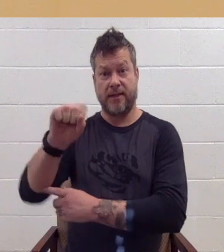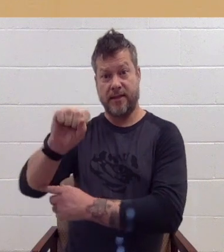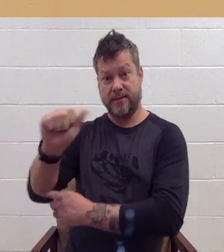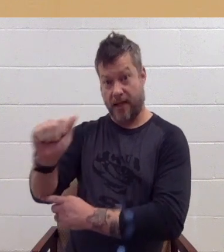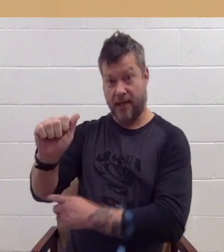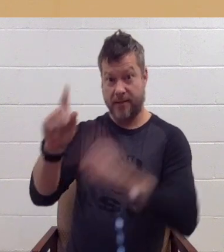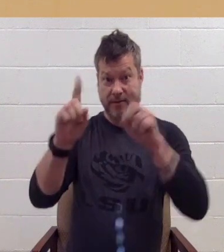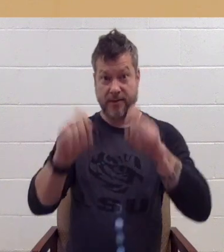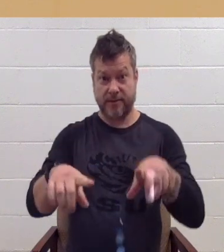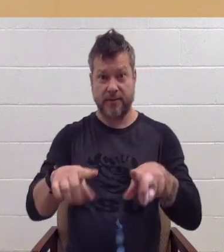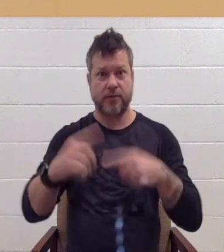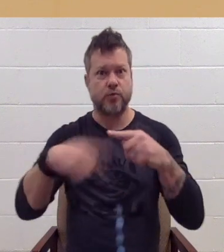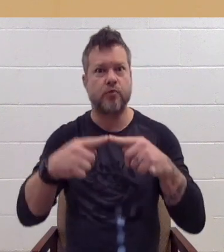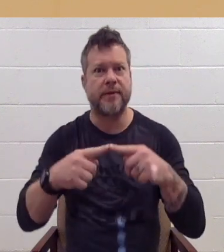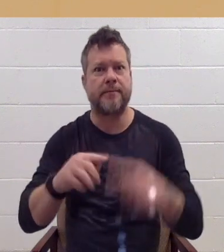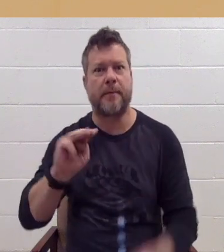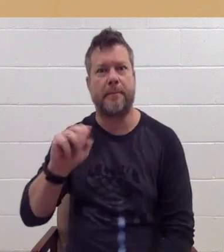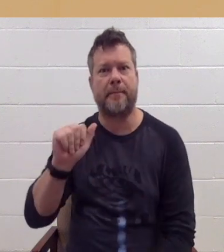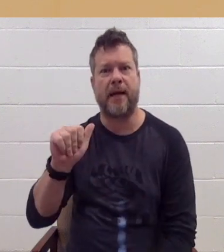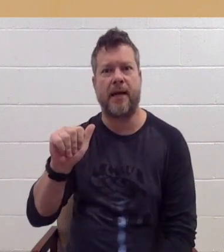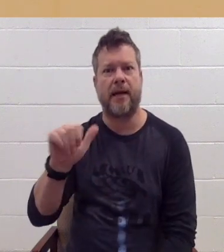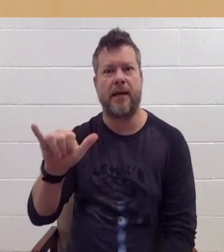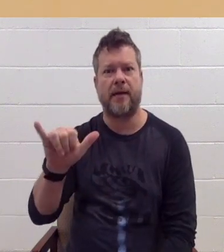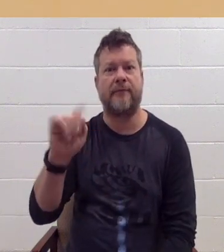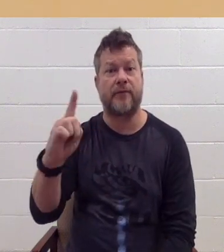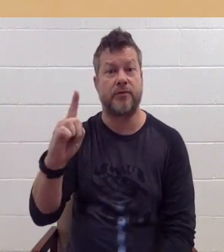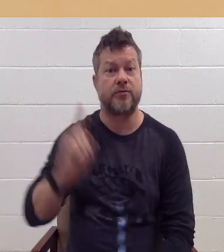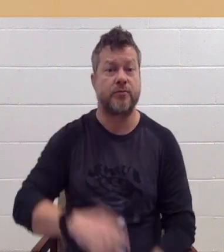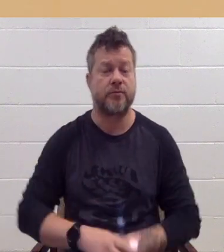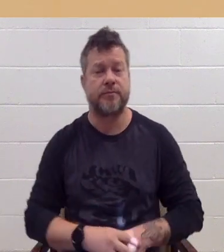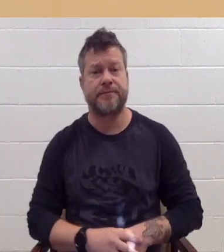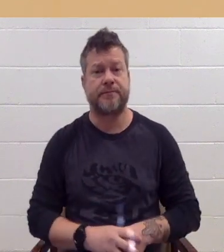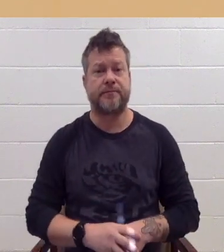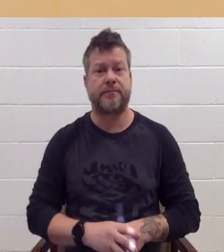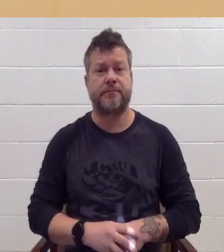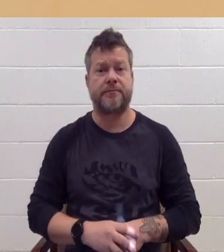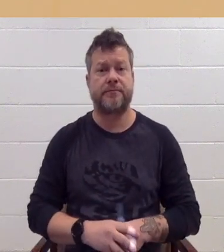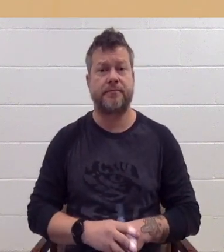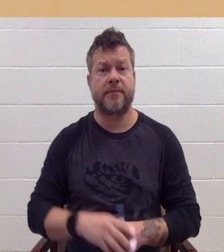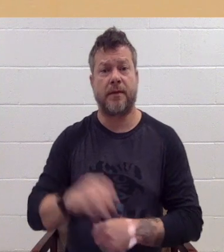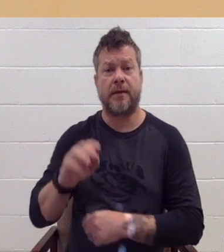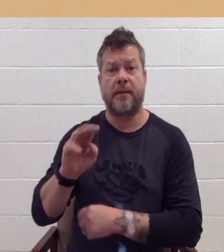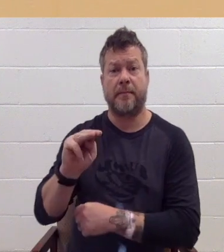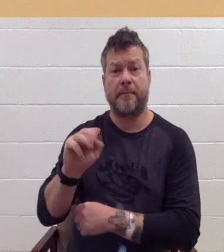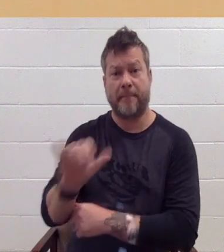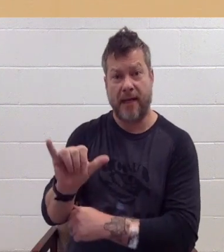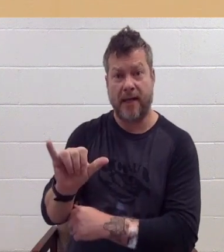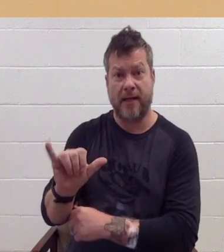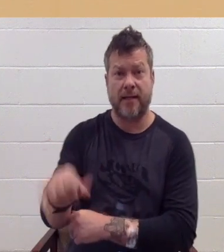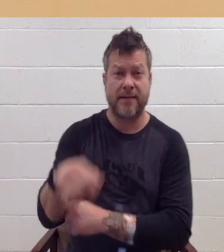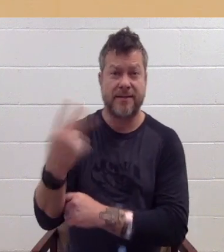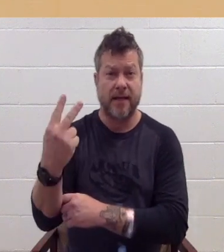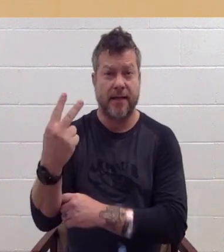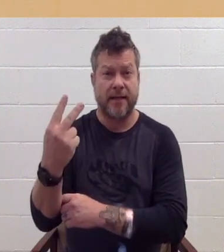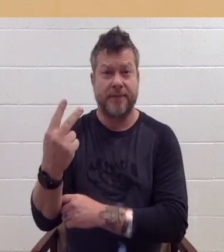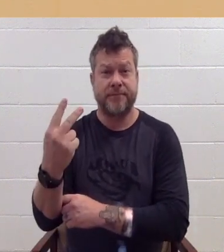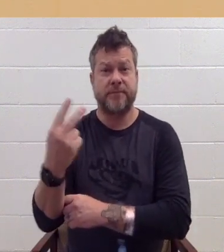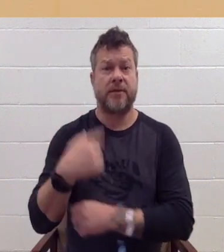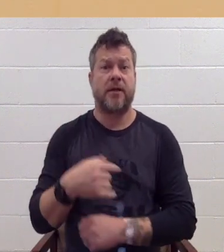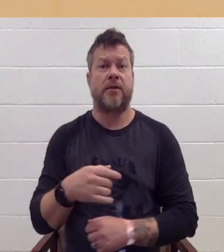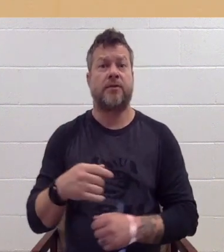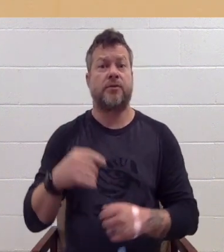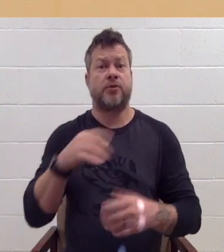GSA testing starts on May 1st. On May 2nd, students 9th through 12th grade will be traveling to Sheppard